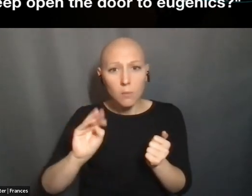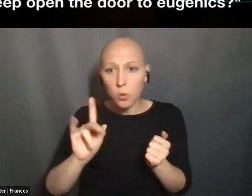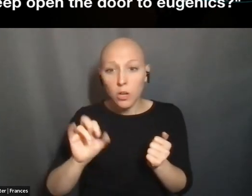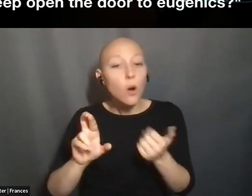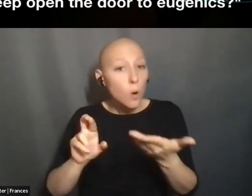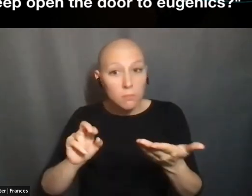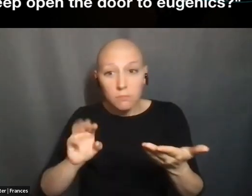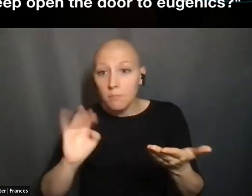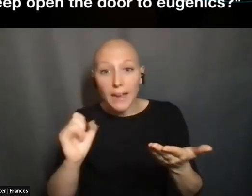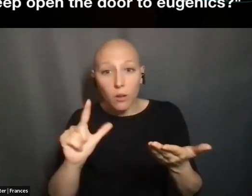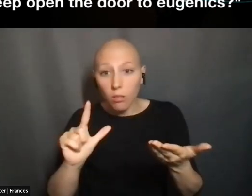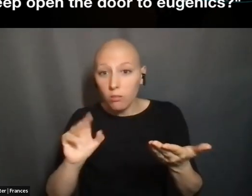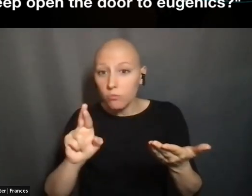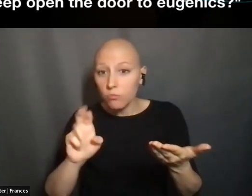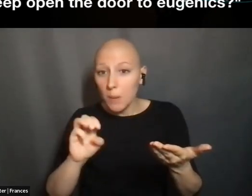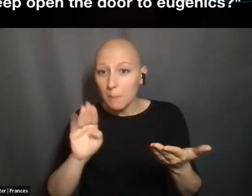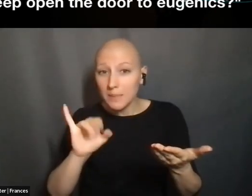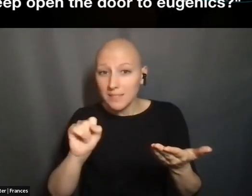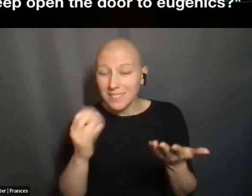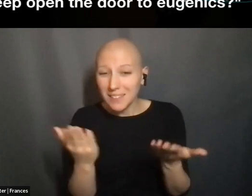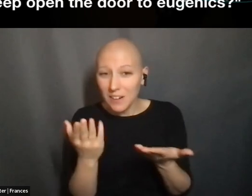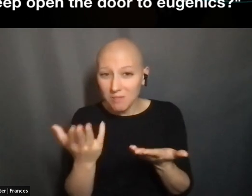RIMBUS IS ON THE SCREEN. WHY DON'T WE START WITH MICHAEL?